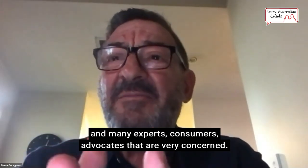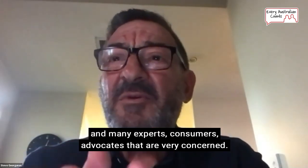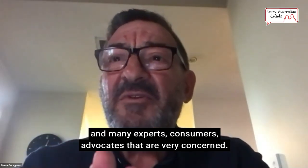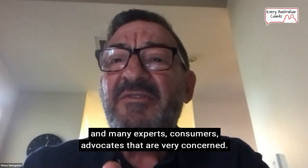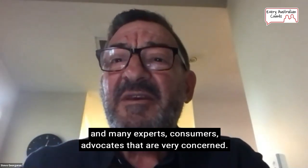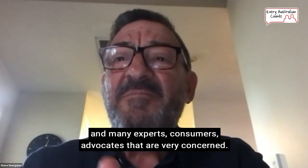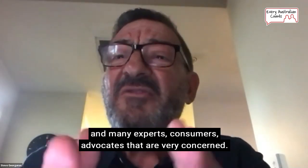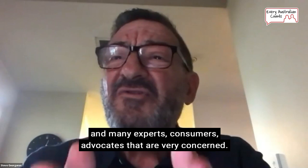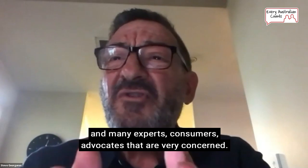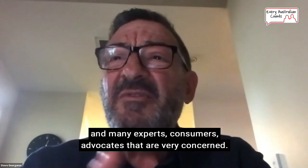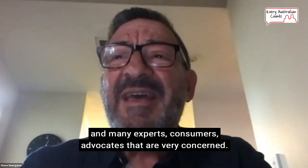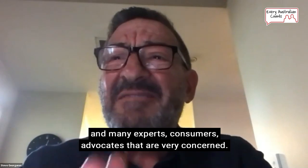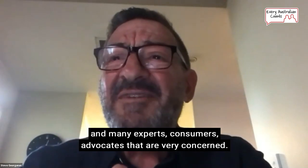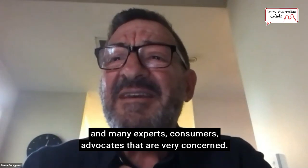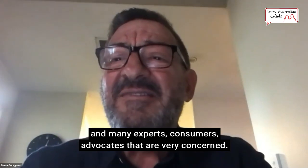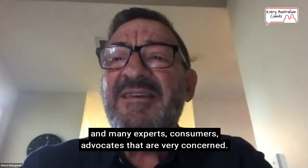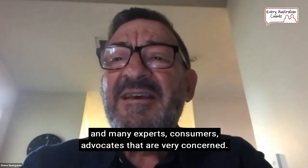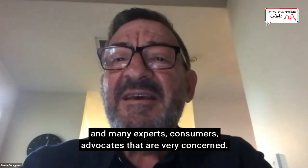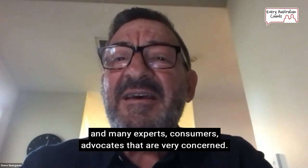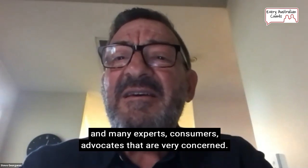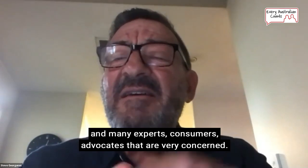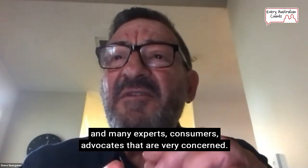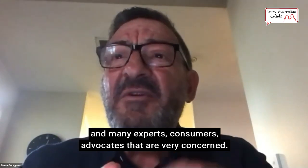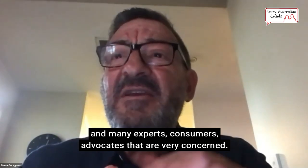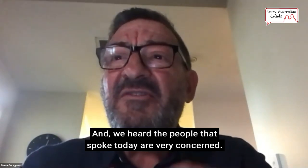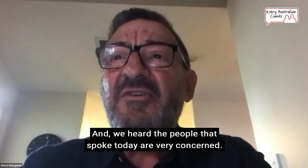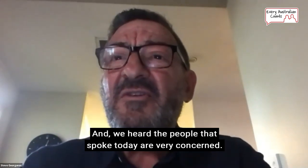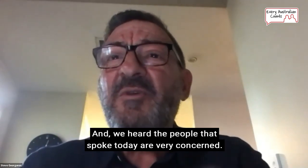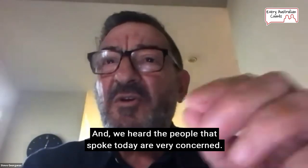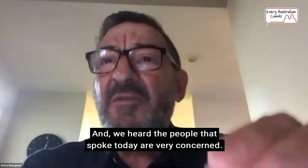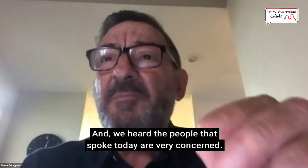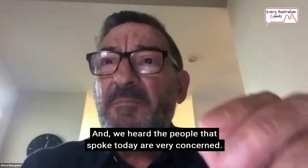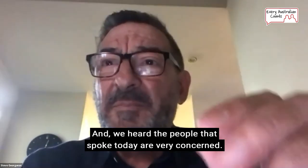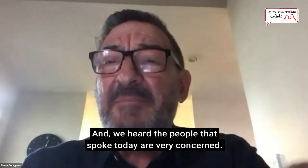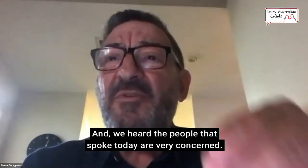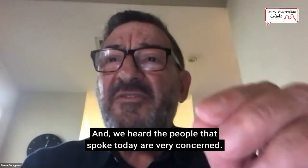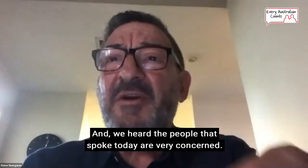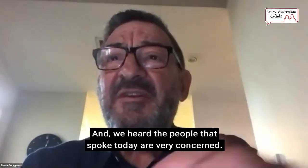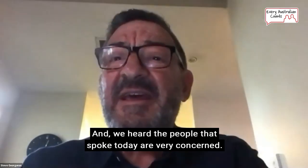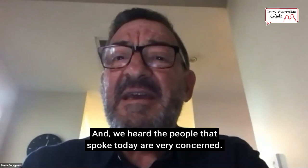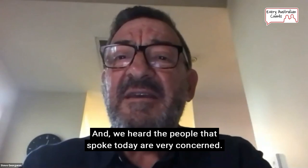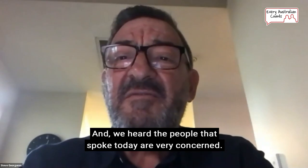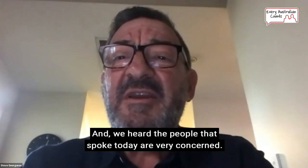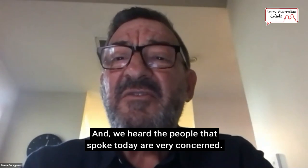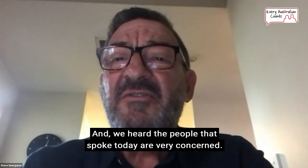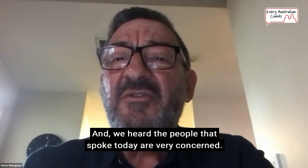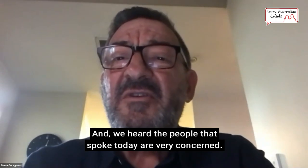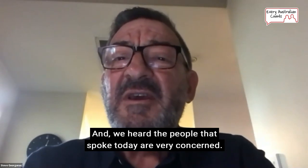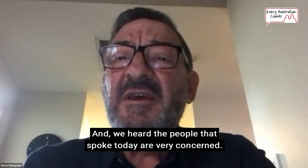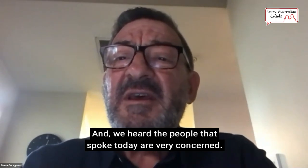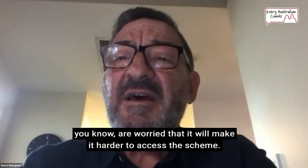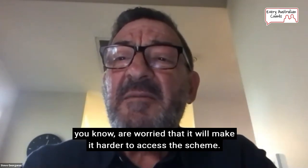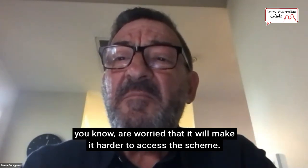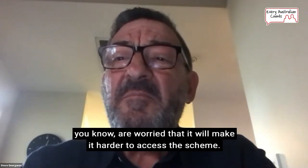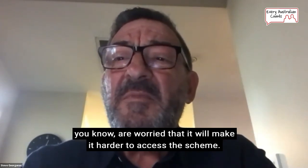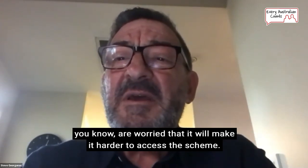many experts, consumers, advocates that are very concerned. And we heard that people that spoke today are very concerned,